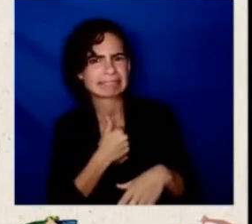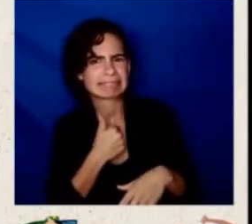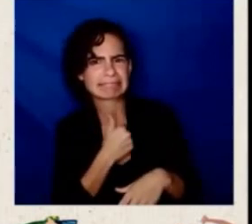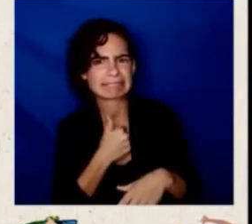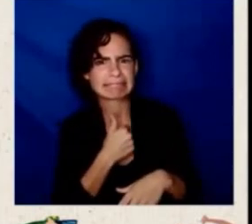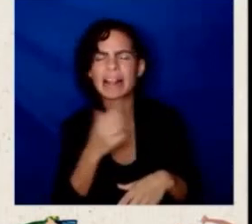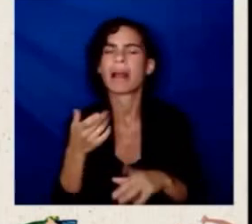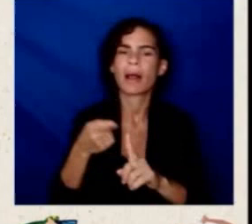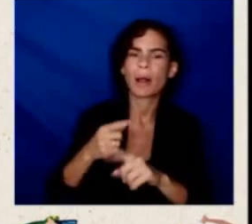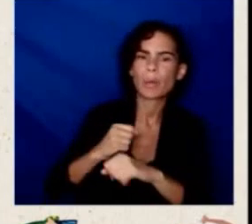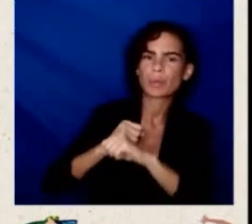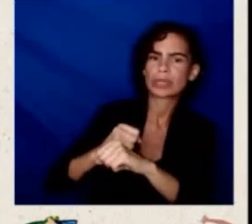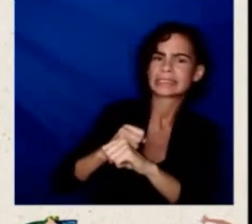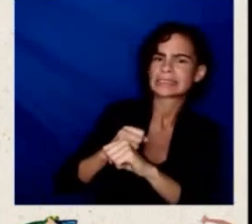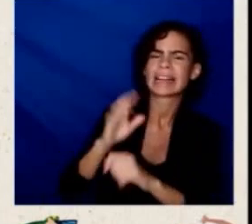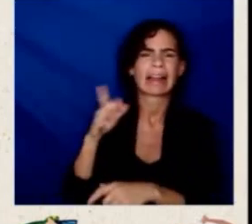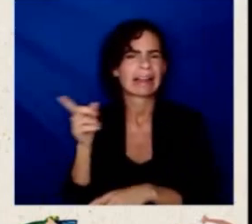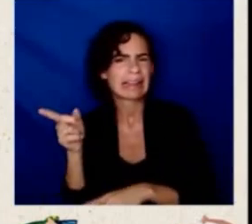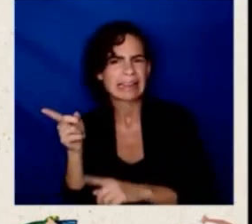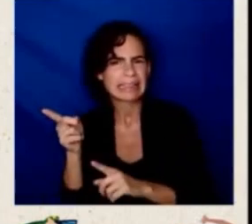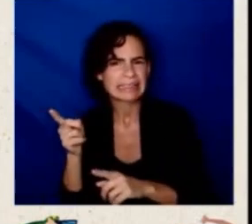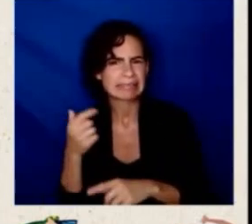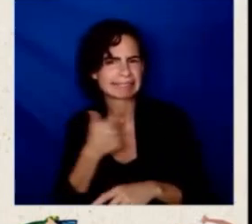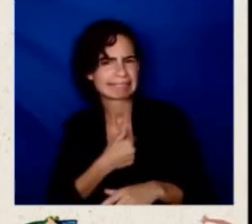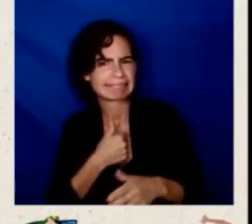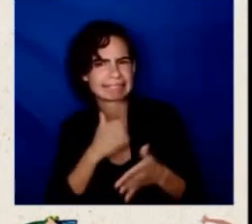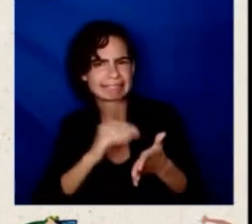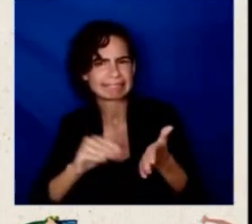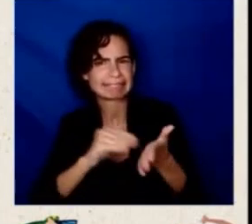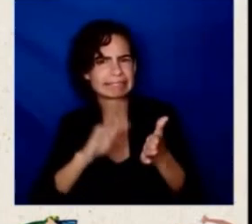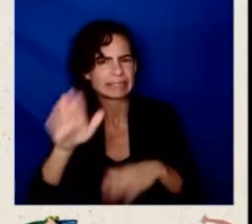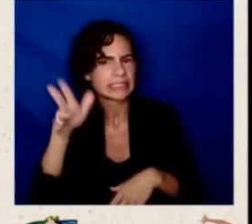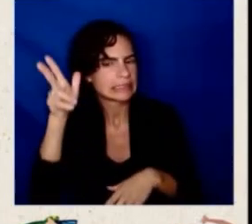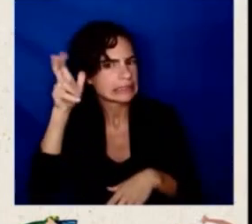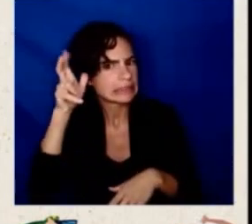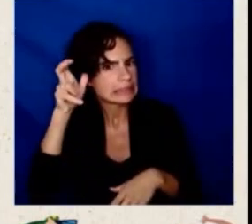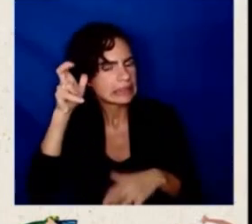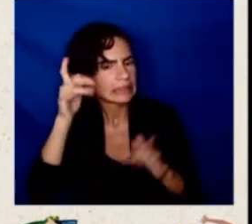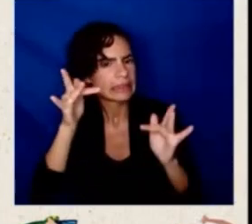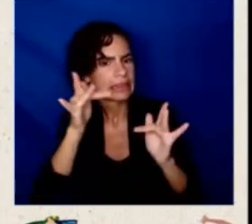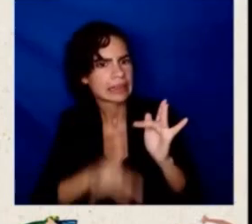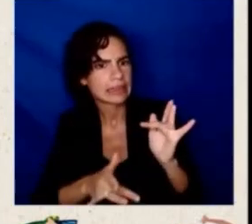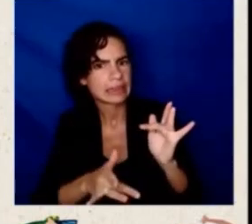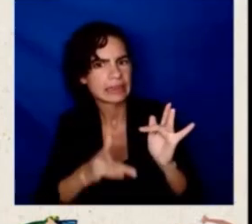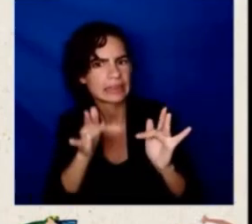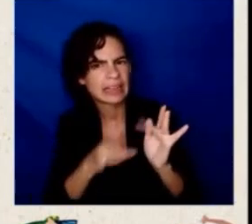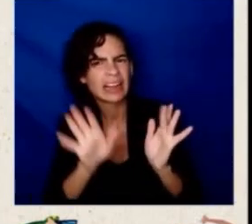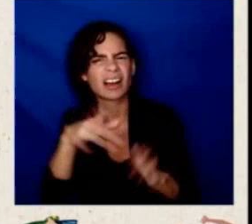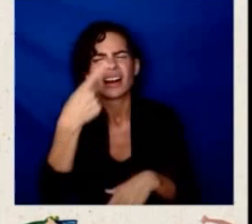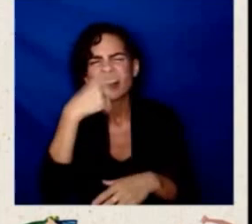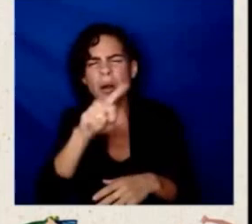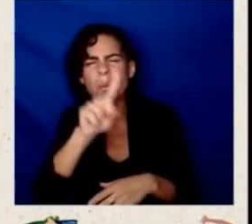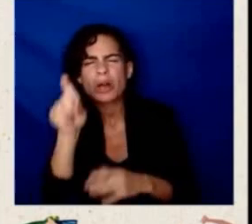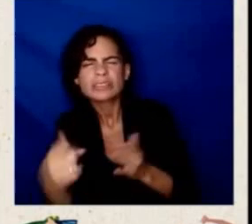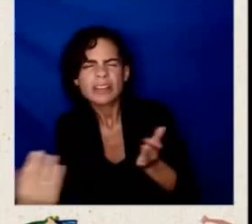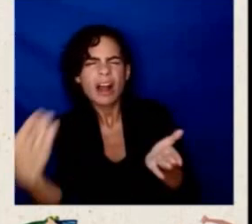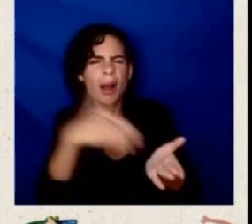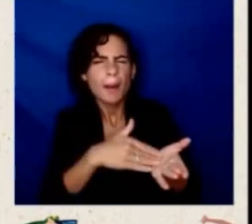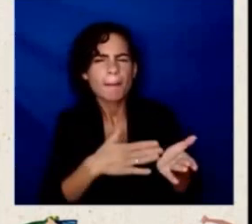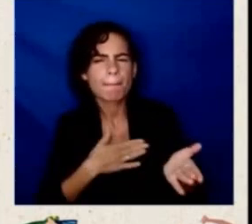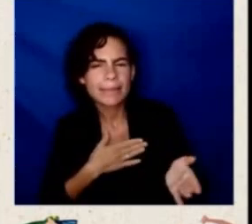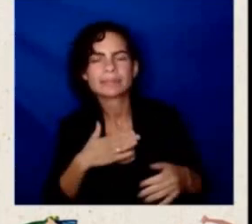Forgive me. We're losing you just a little bit. Would you mind repeating the question, please? should turn off your video. I don't know.